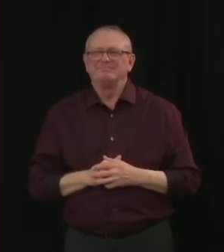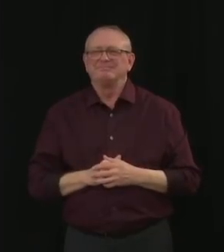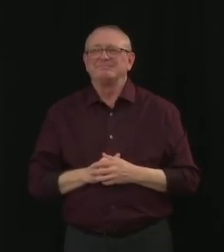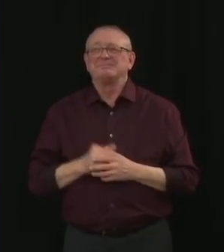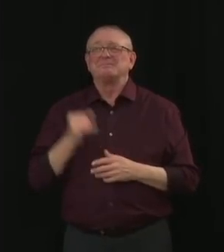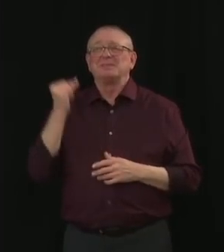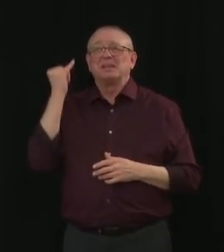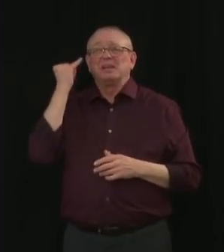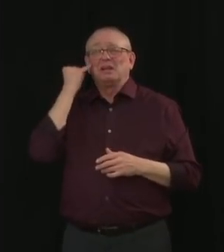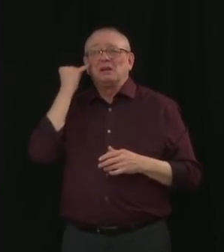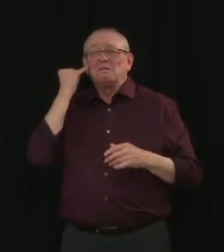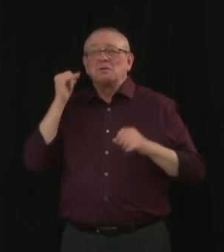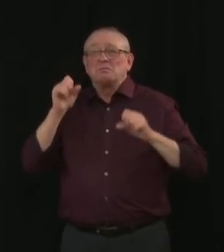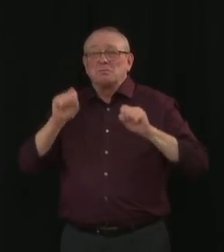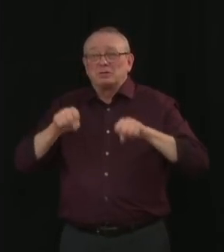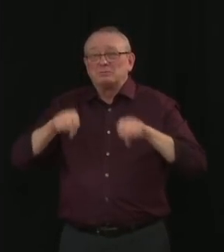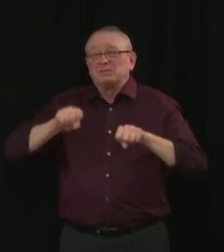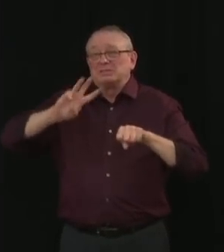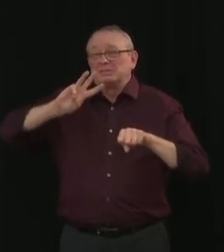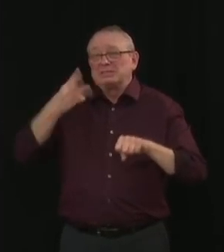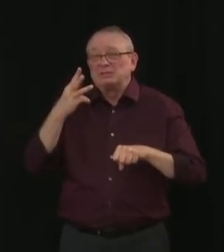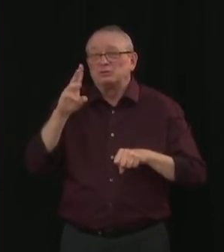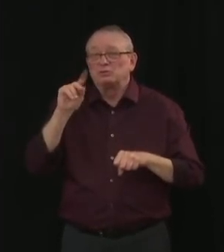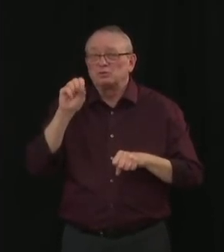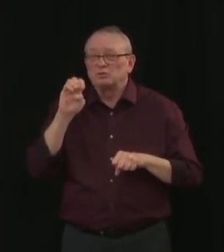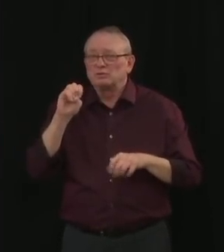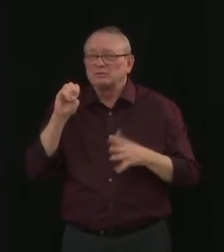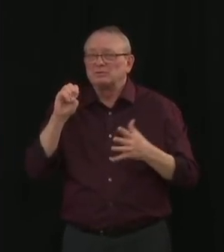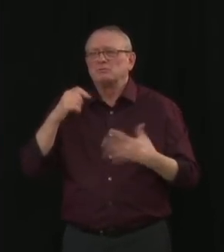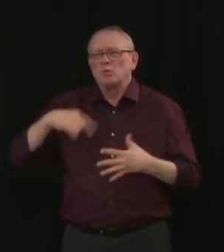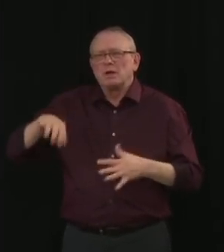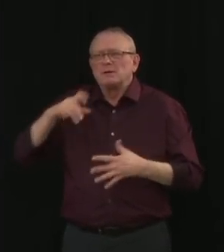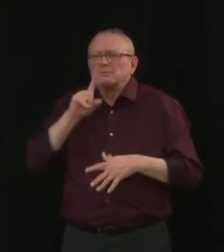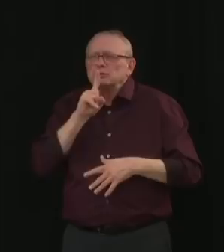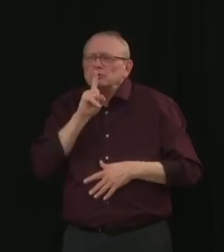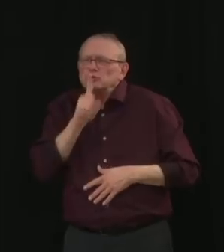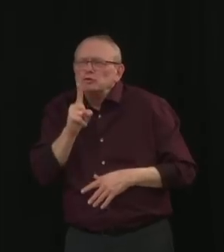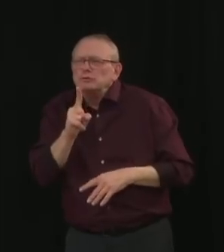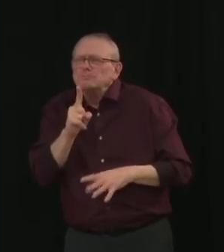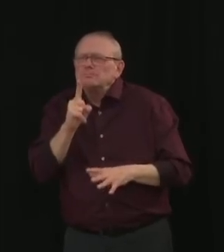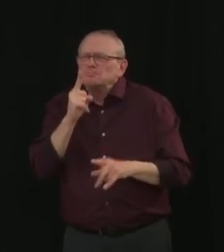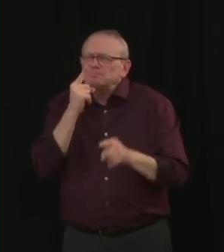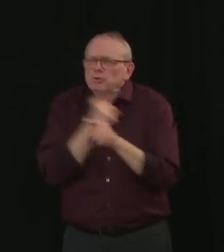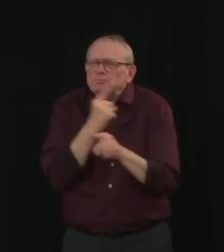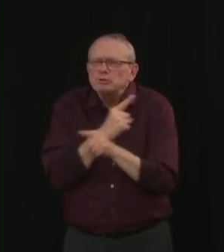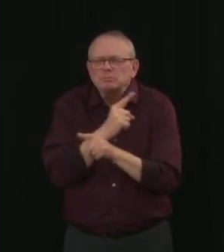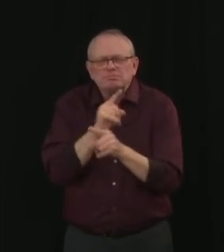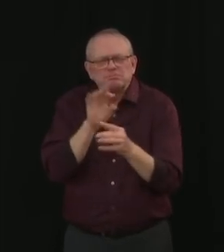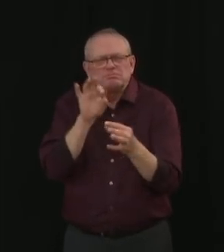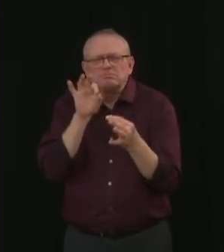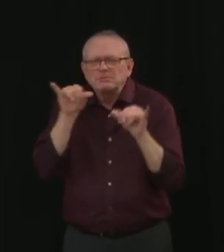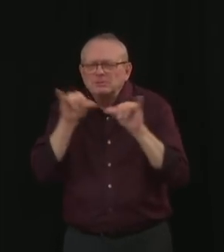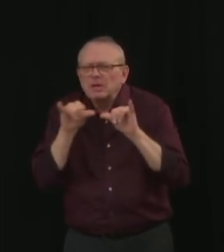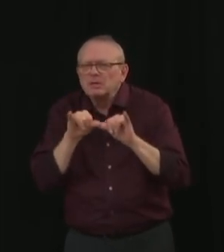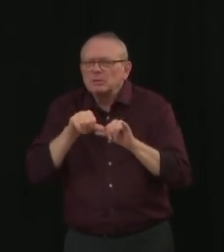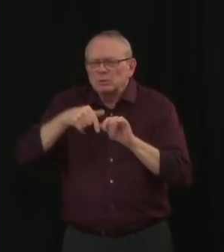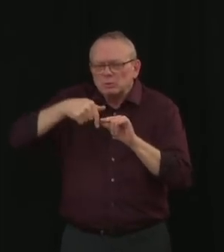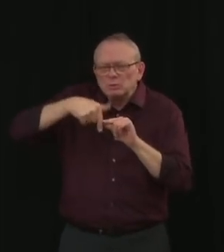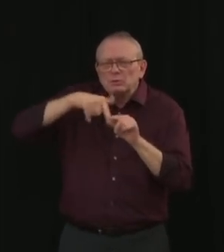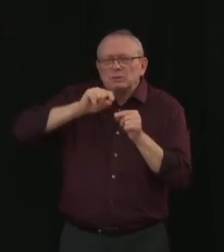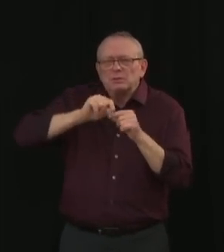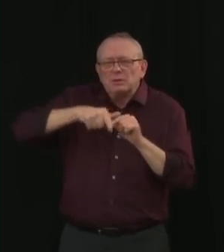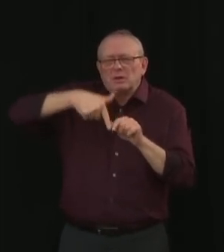ensure that the correct amount of vaccine will be provided as each dose is drawn. But a sixth dose is not